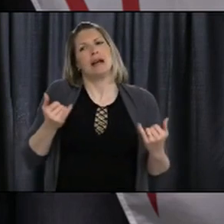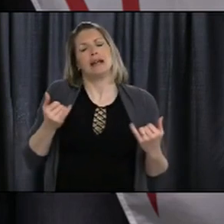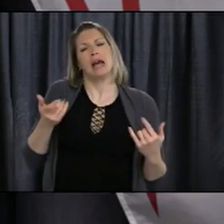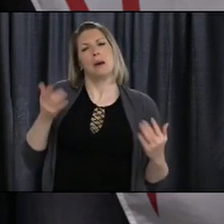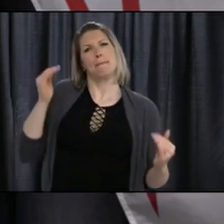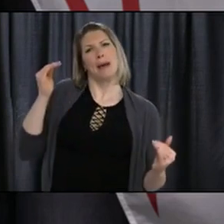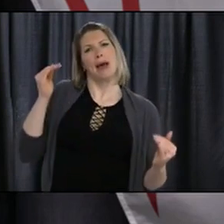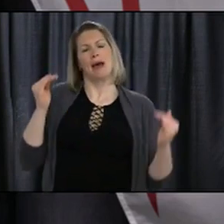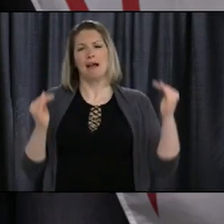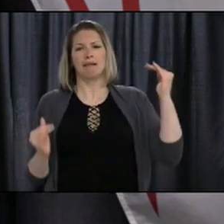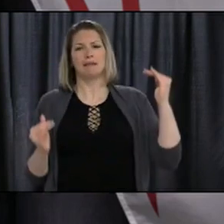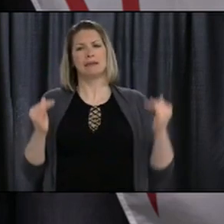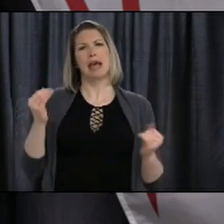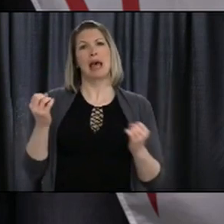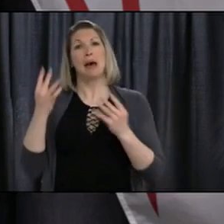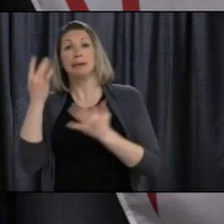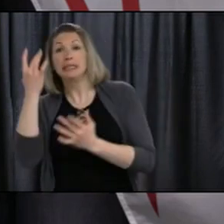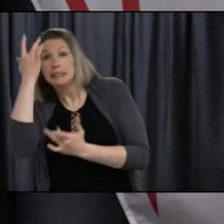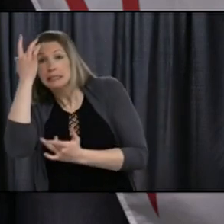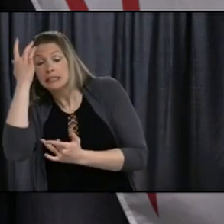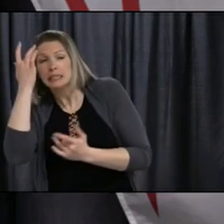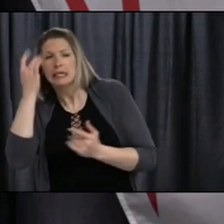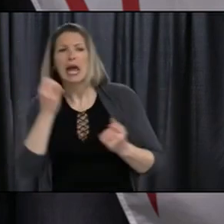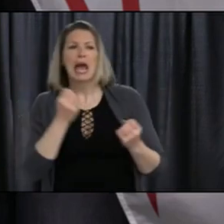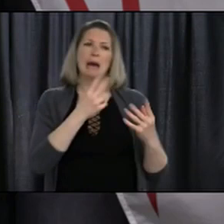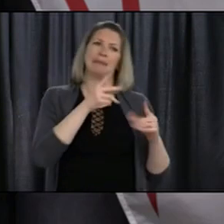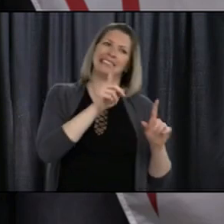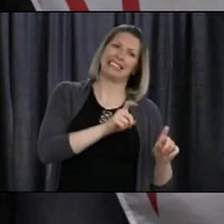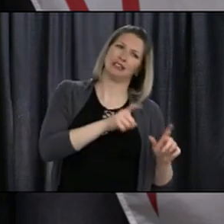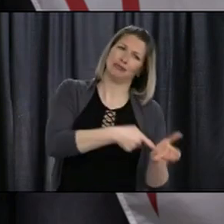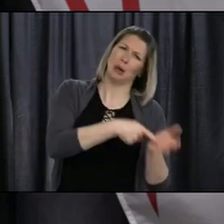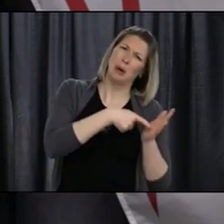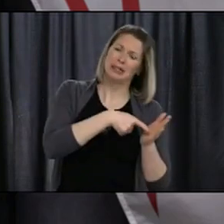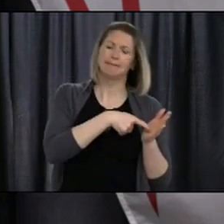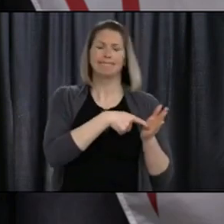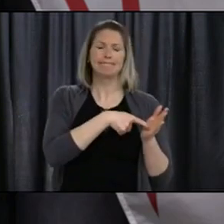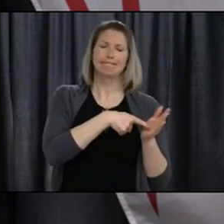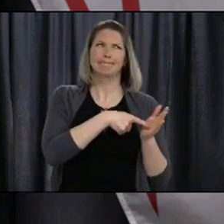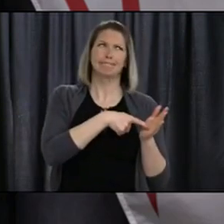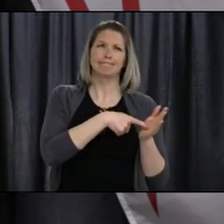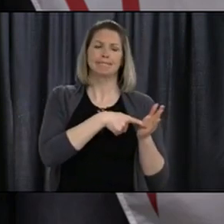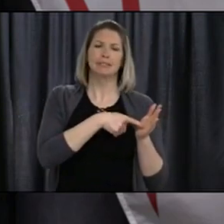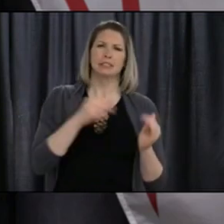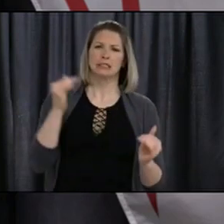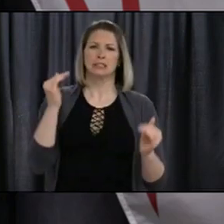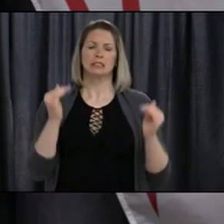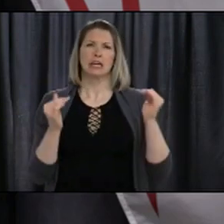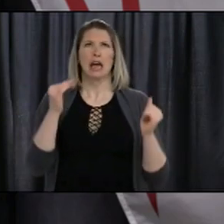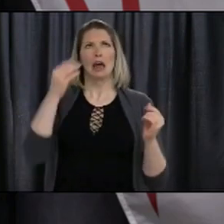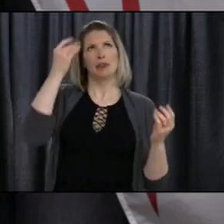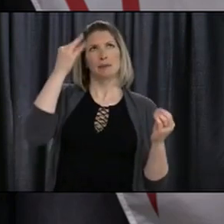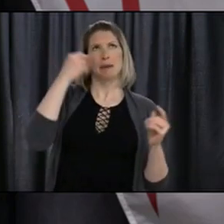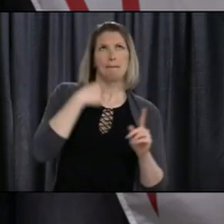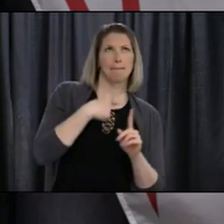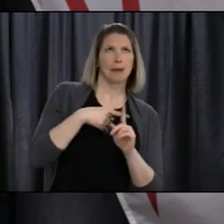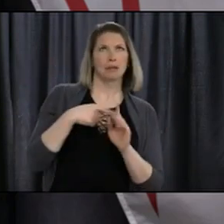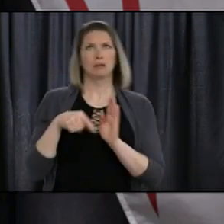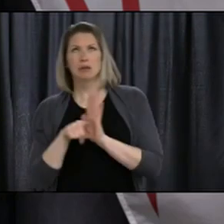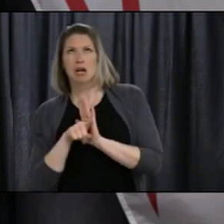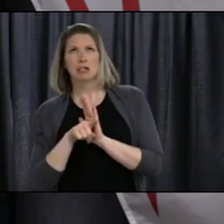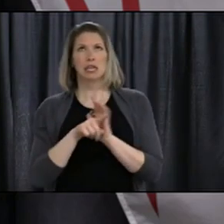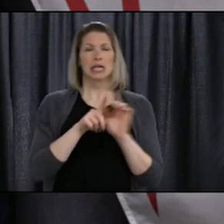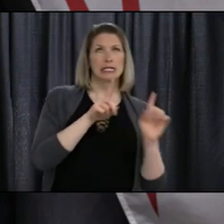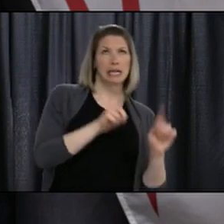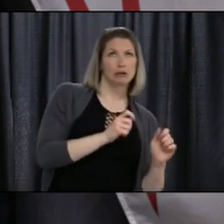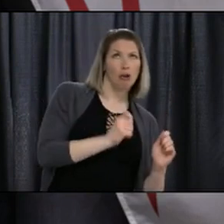anticipate is the number of people in our communities, so you would have to test a lot of people to find one positive, and that